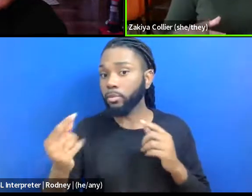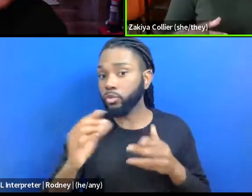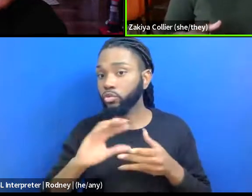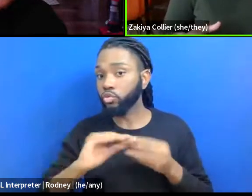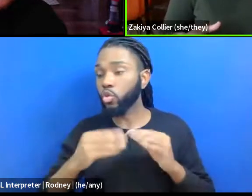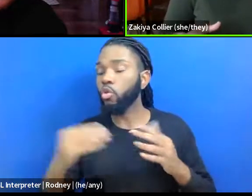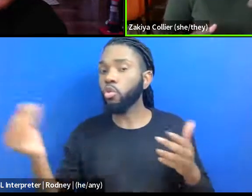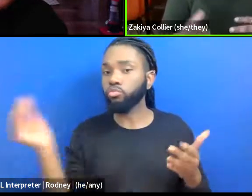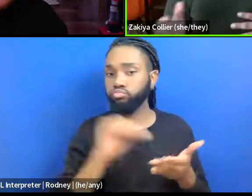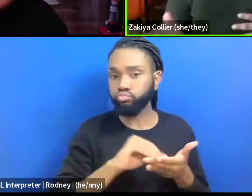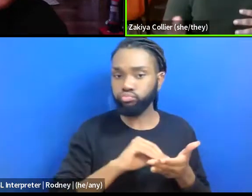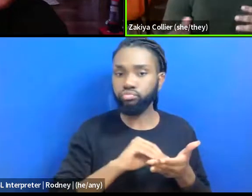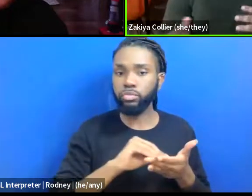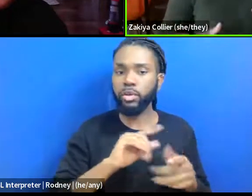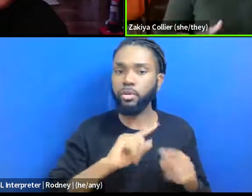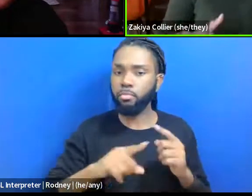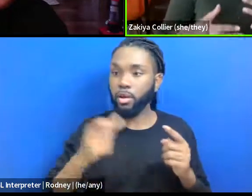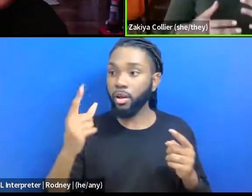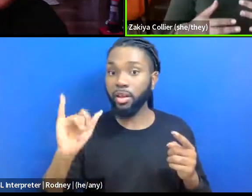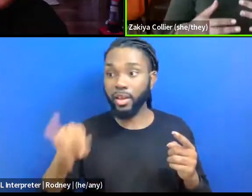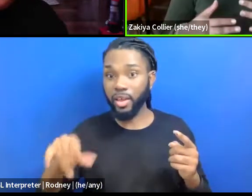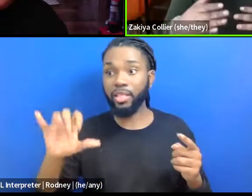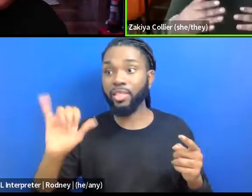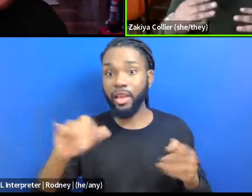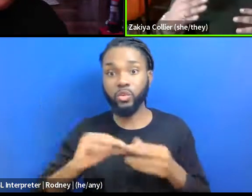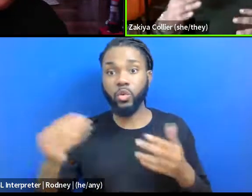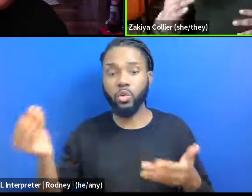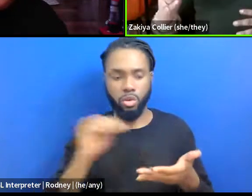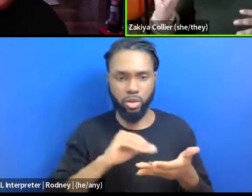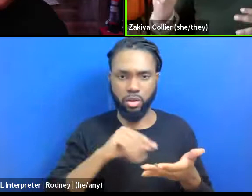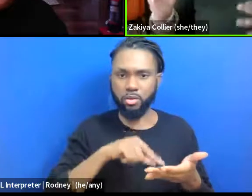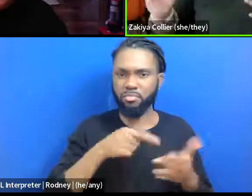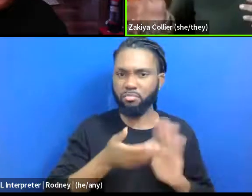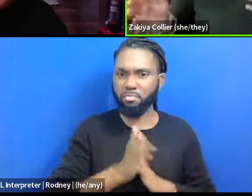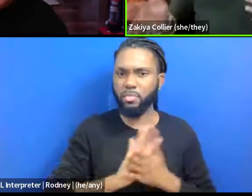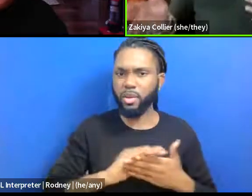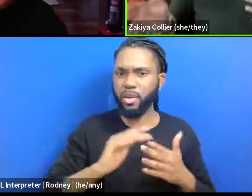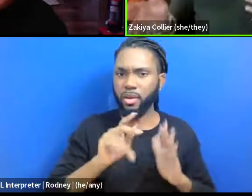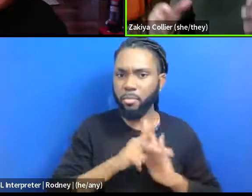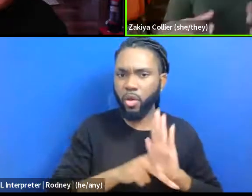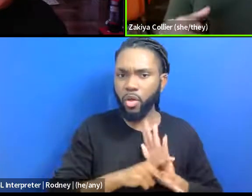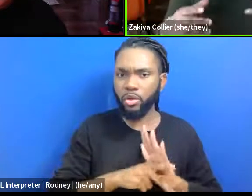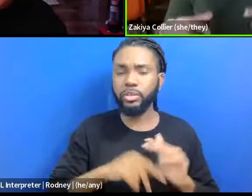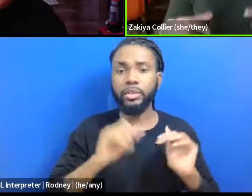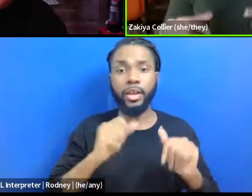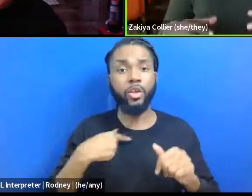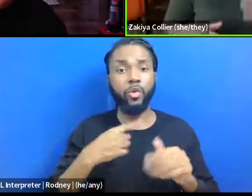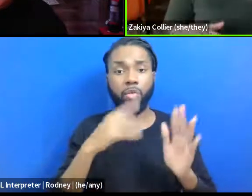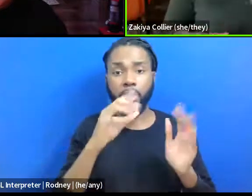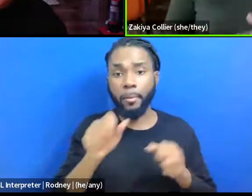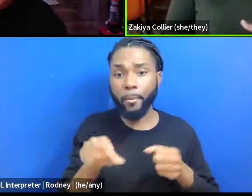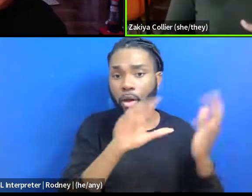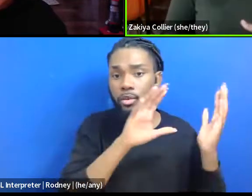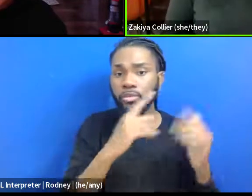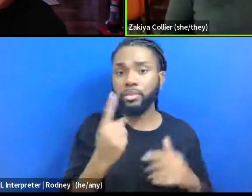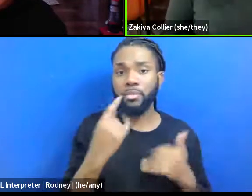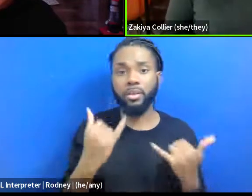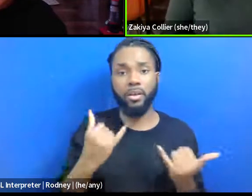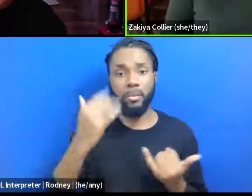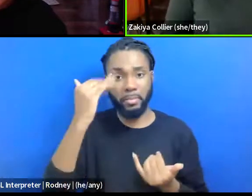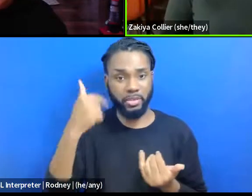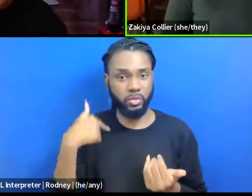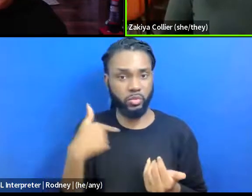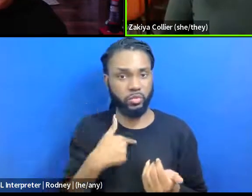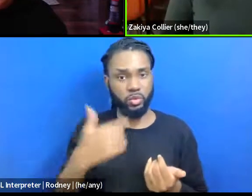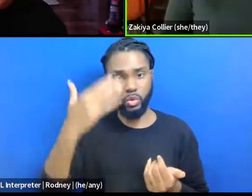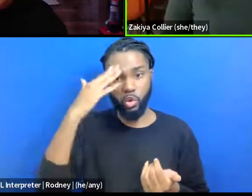can we turn that into policy? Can we, you know, abolish something now that we know that, like, this